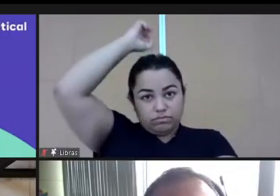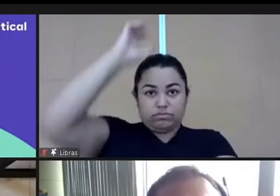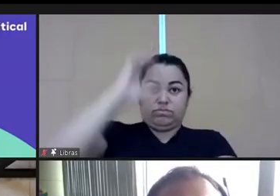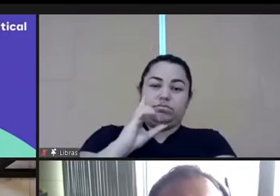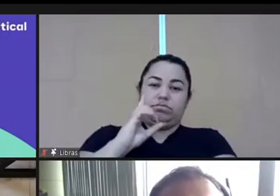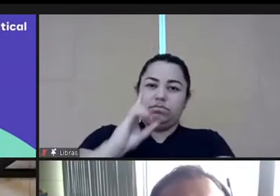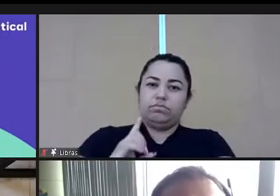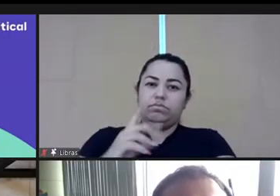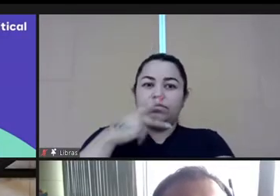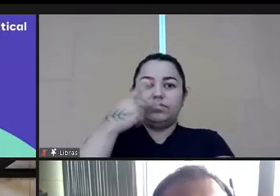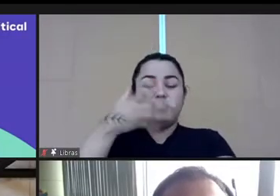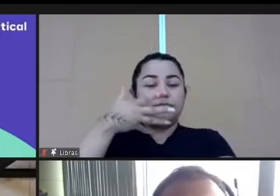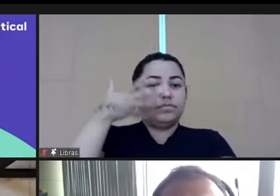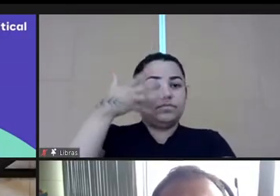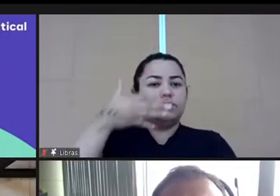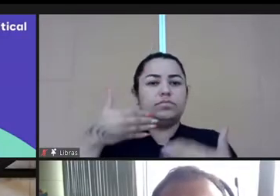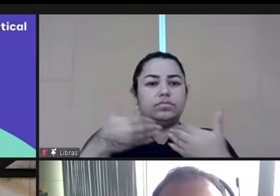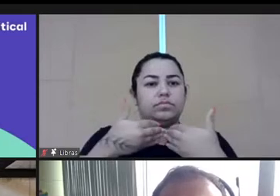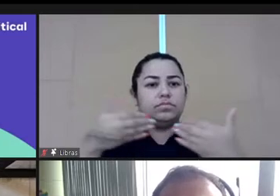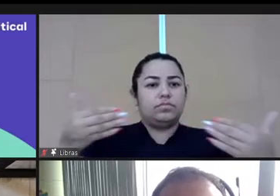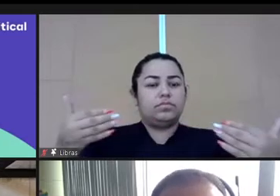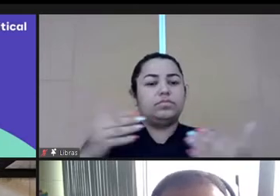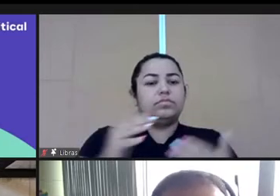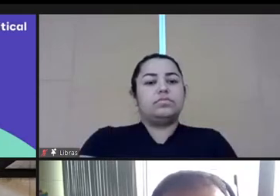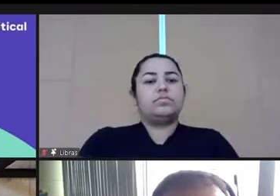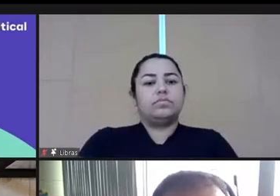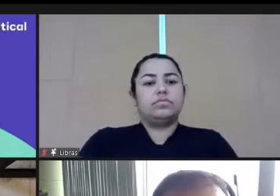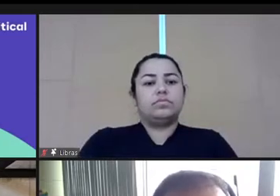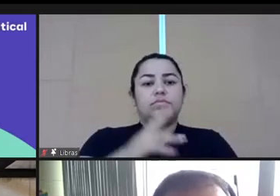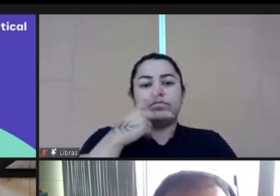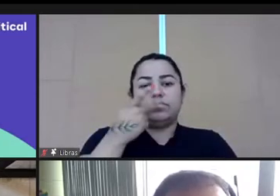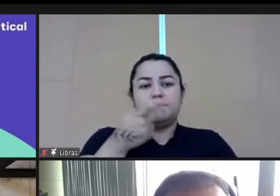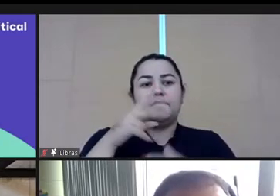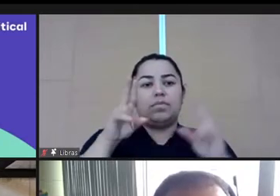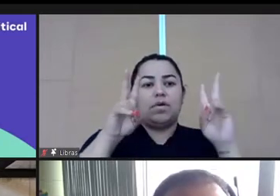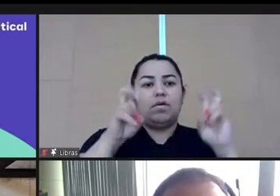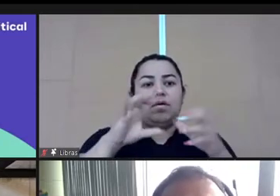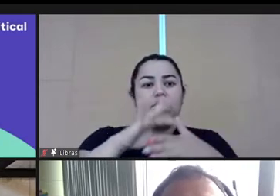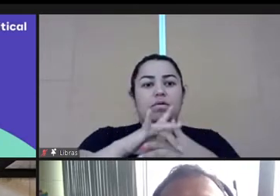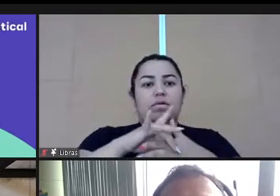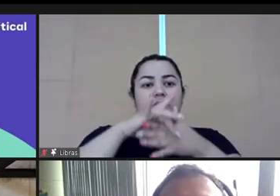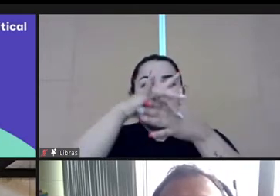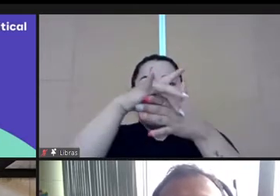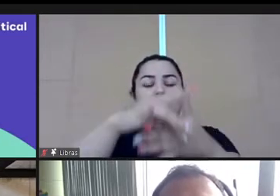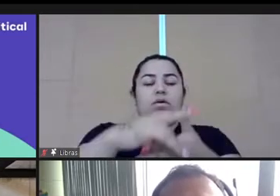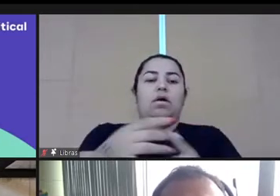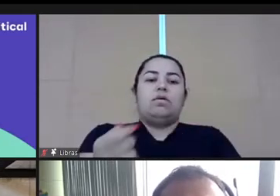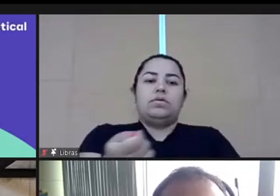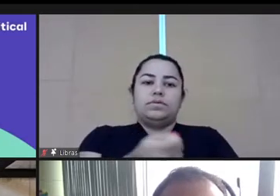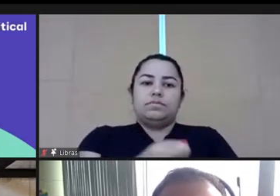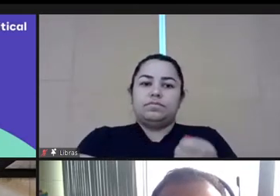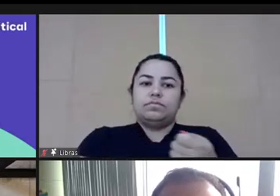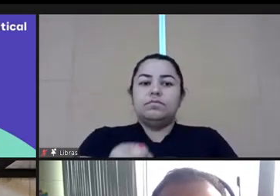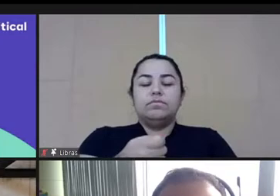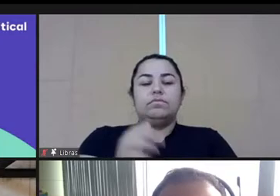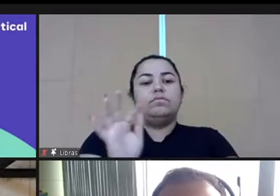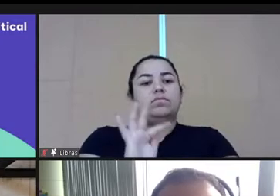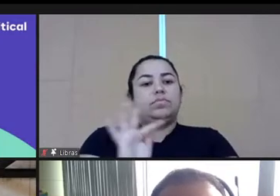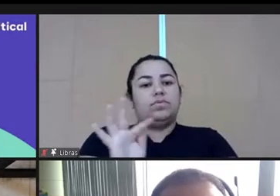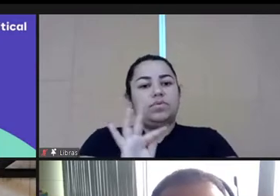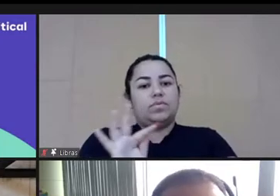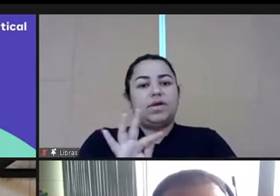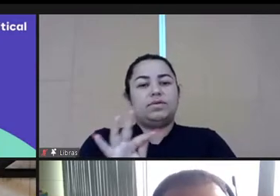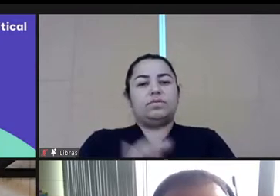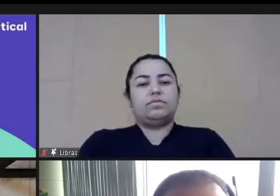everybody who accepted this event. Talk about leadership. I am